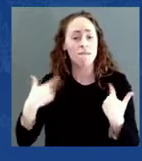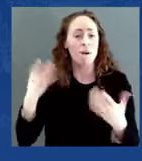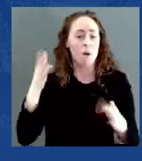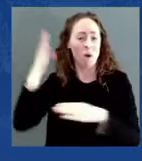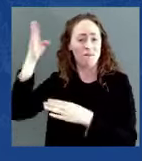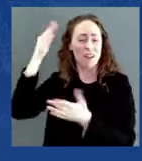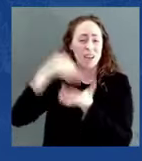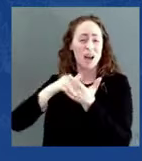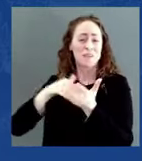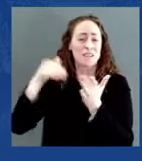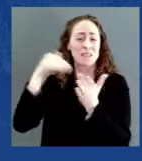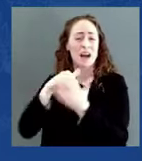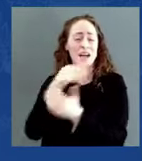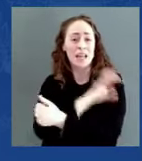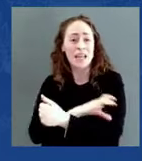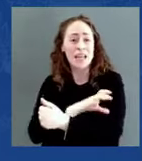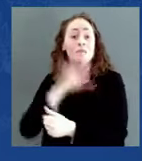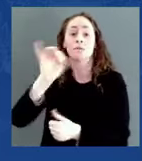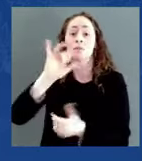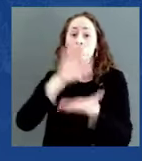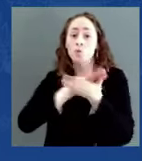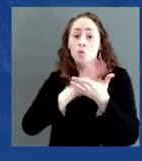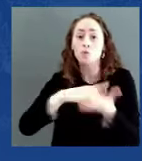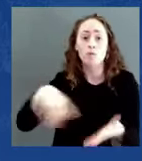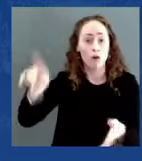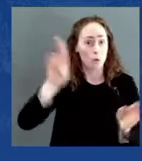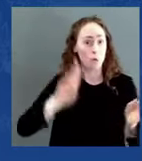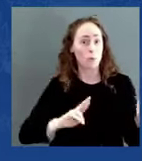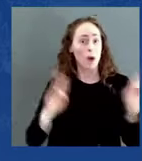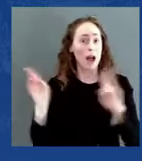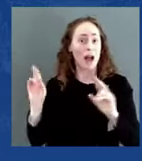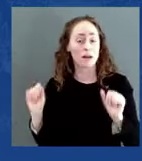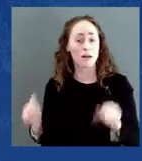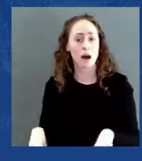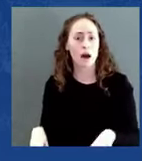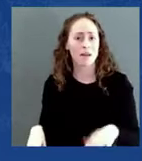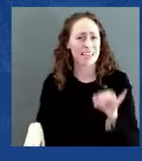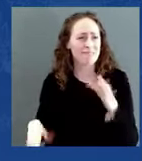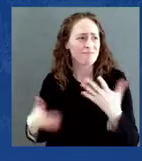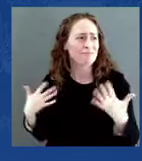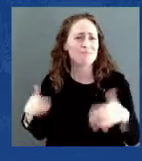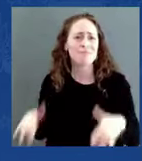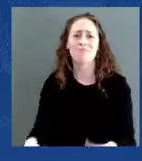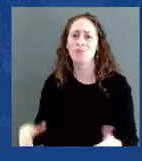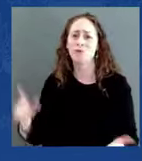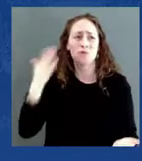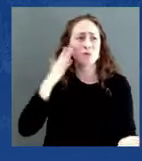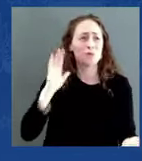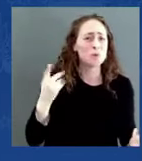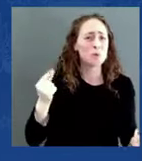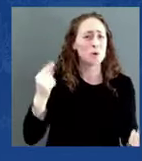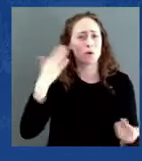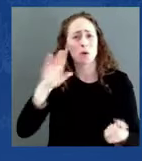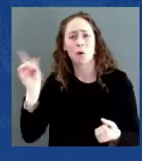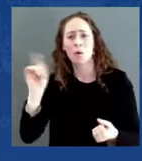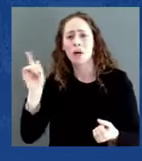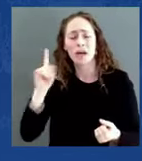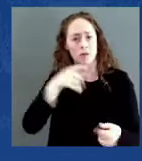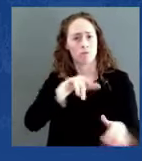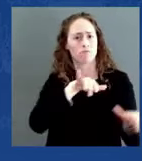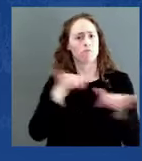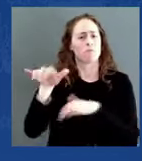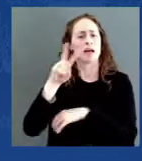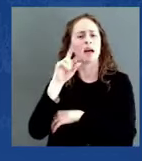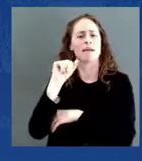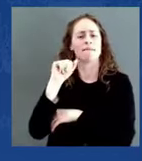visit vaccines.com. And today I'm announcing that we're going to launch hundreds of new family vaccination clinics across the